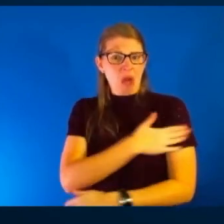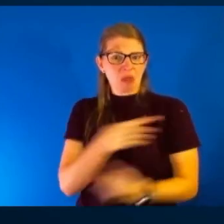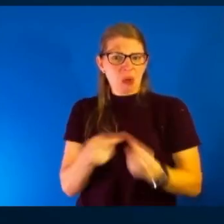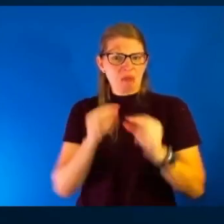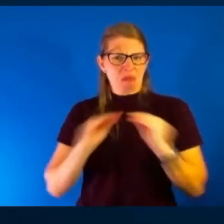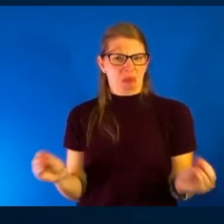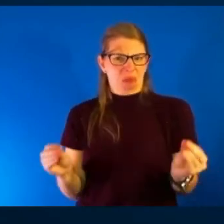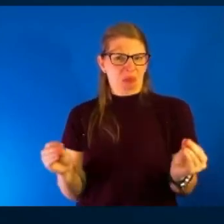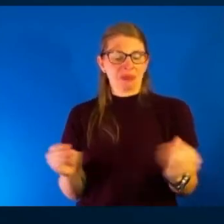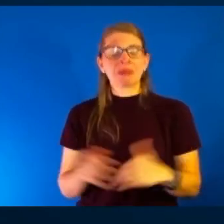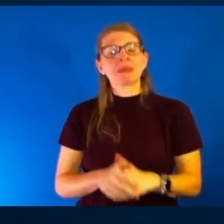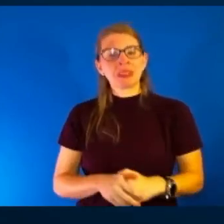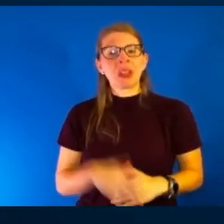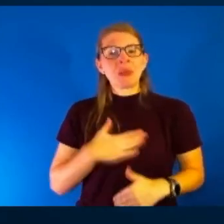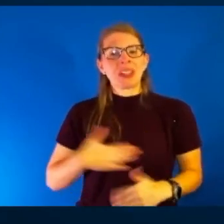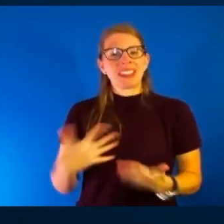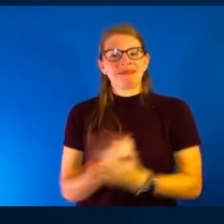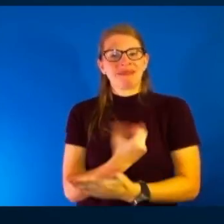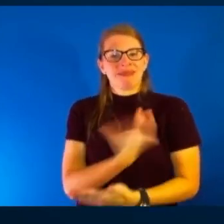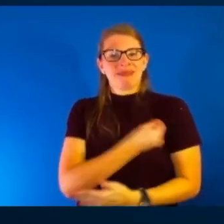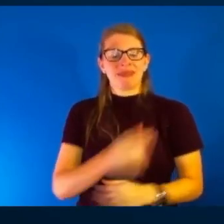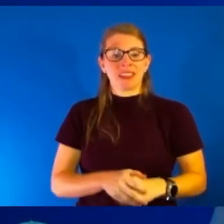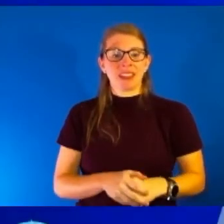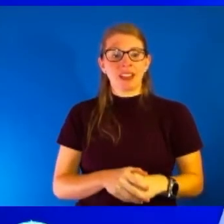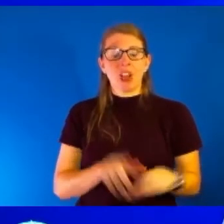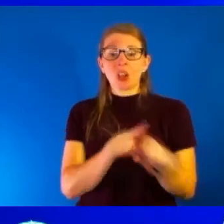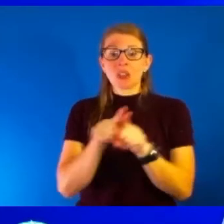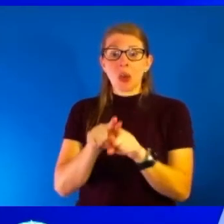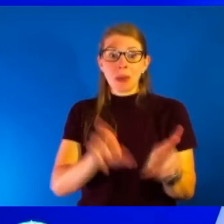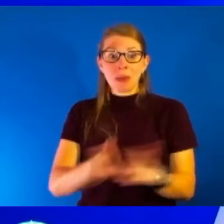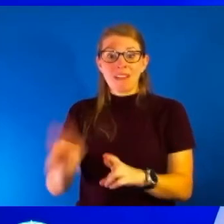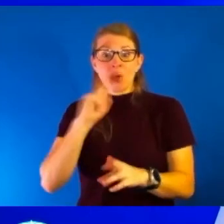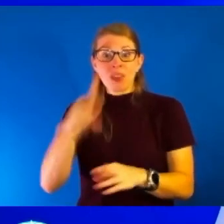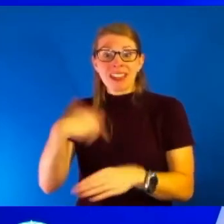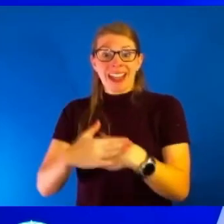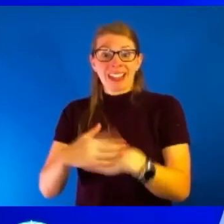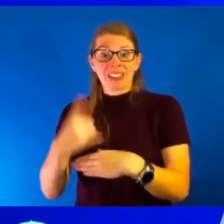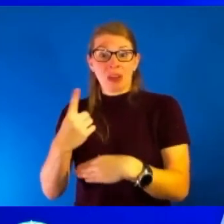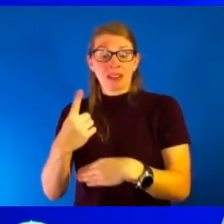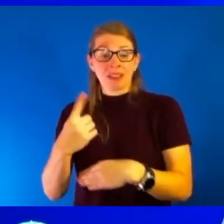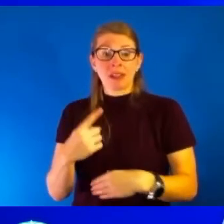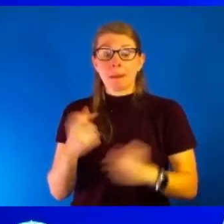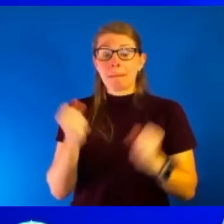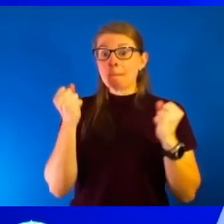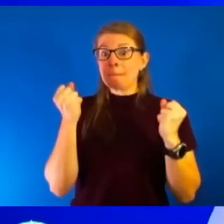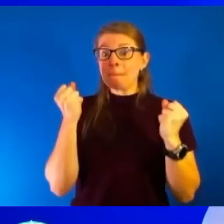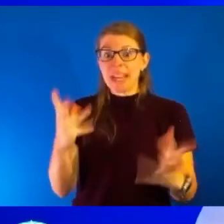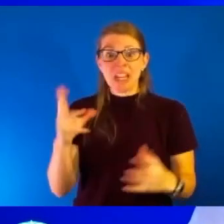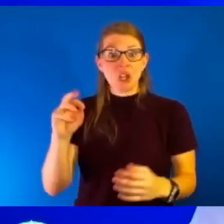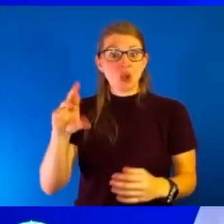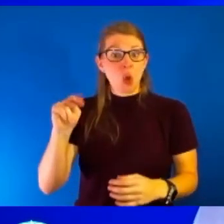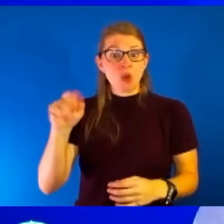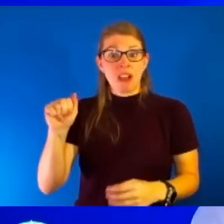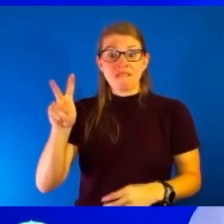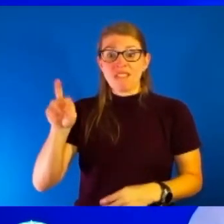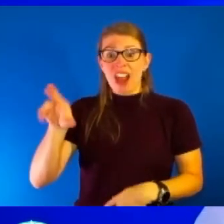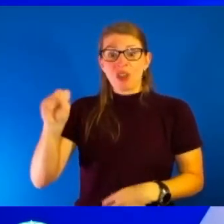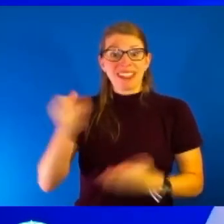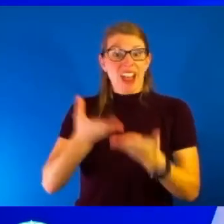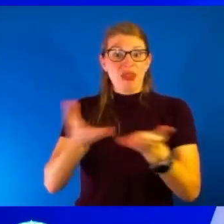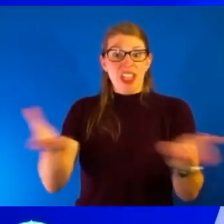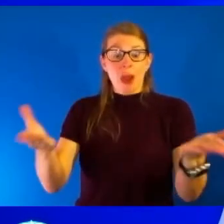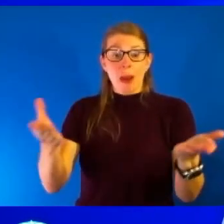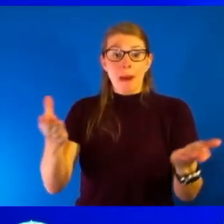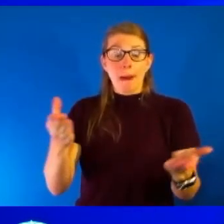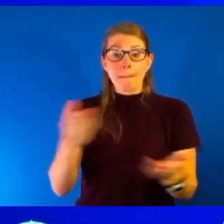get vaccinated. And as far as preparing for the next one, we know that there are thousands of coronaviruses out there in bat species and